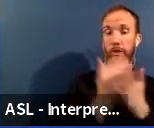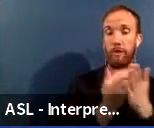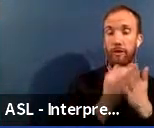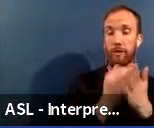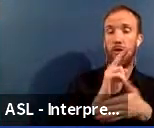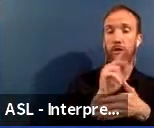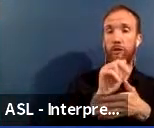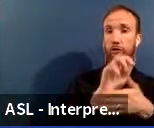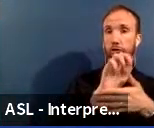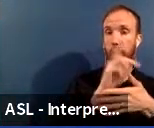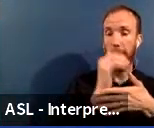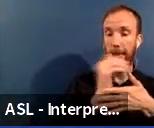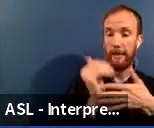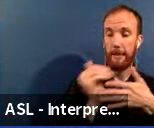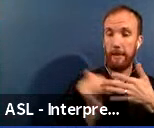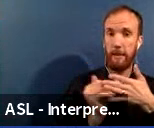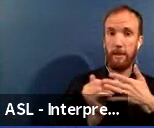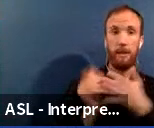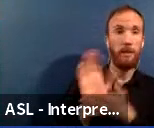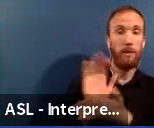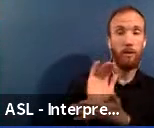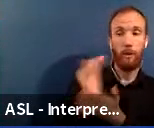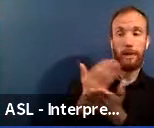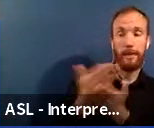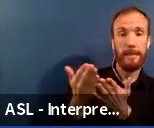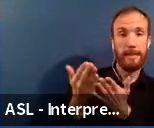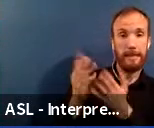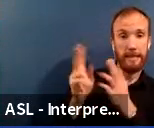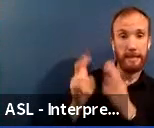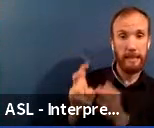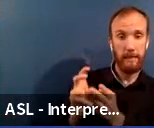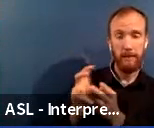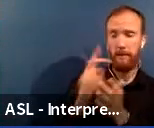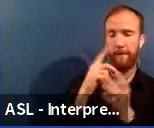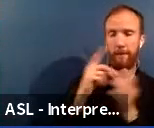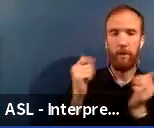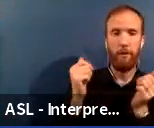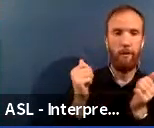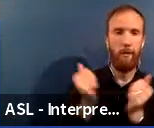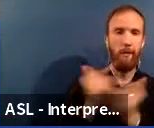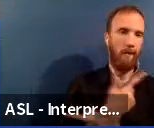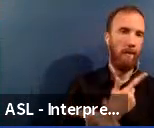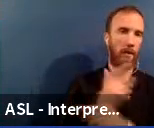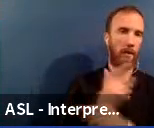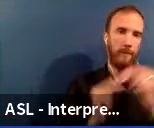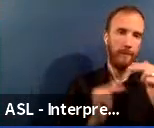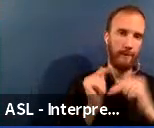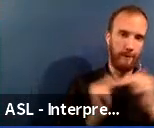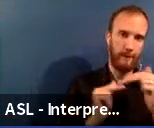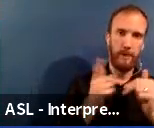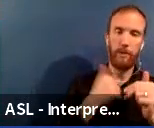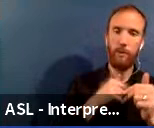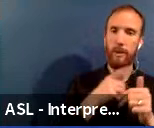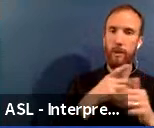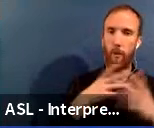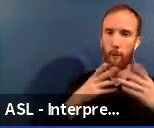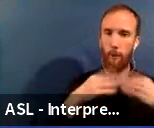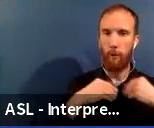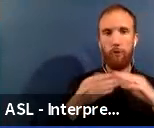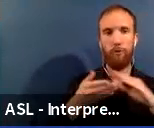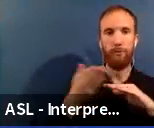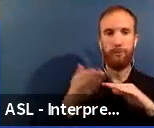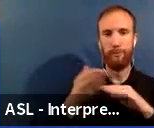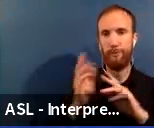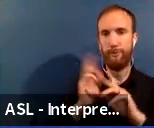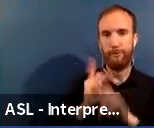all assessed items at each facility that CPS owns and operates or leases. A